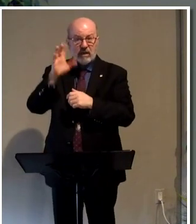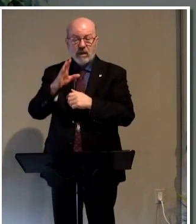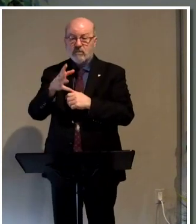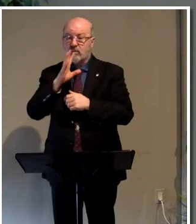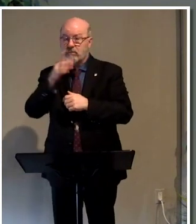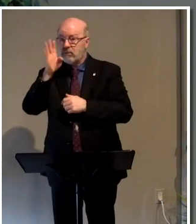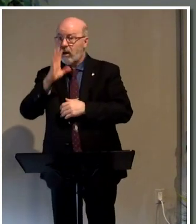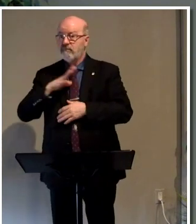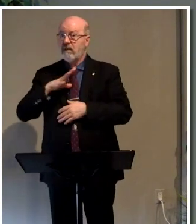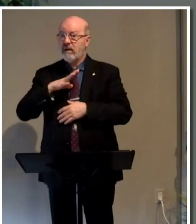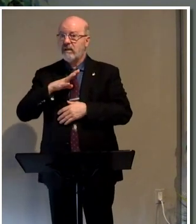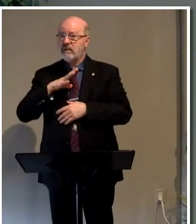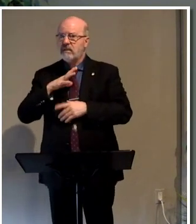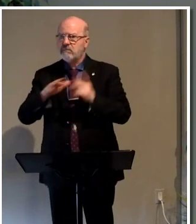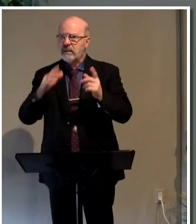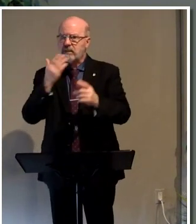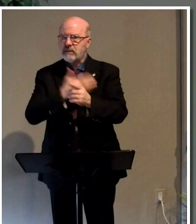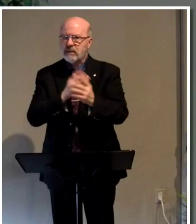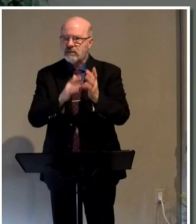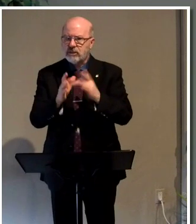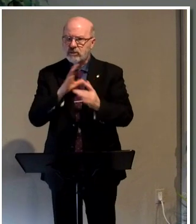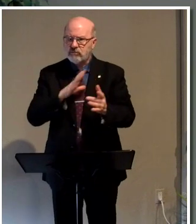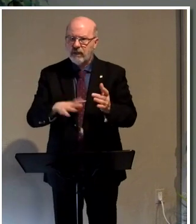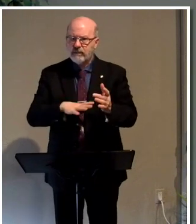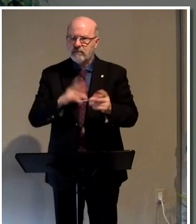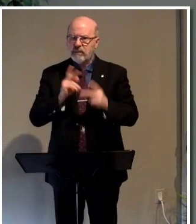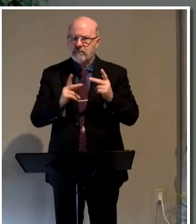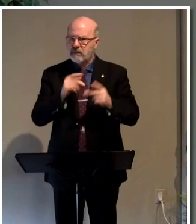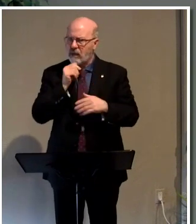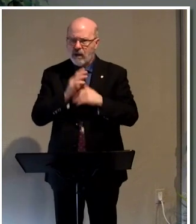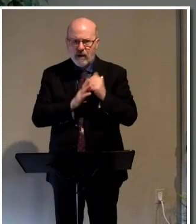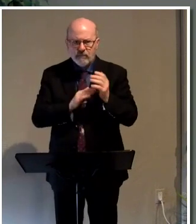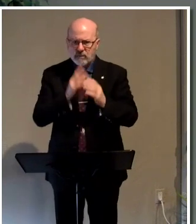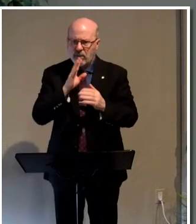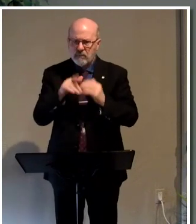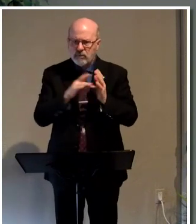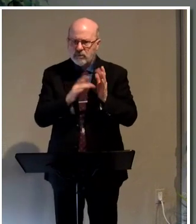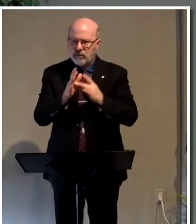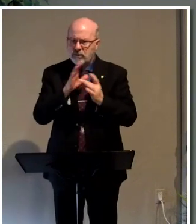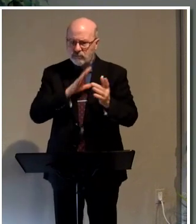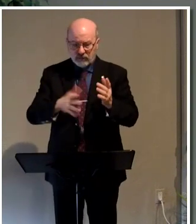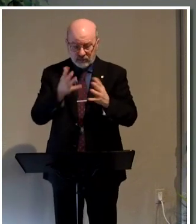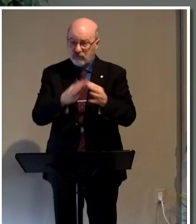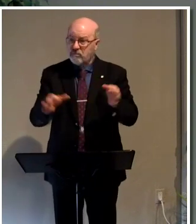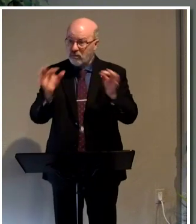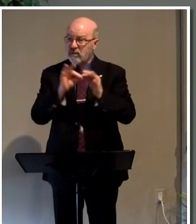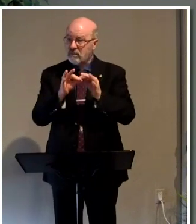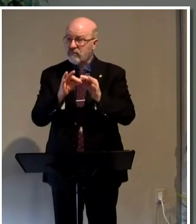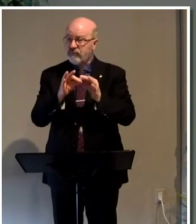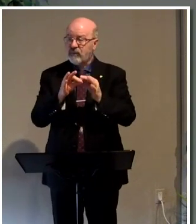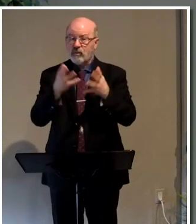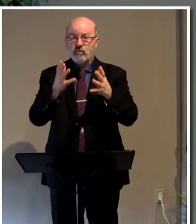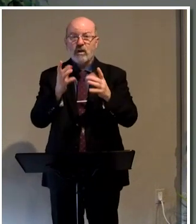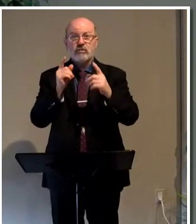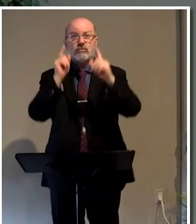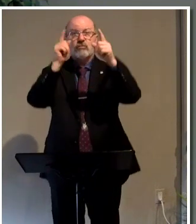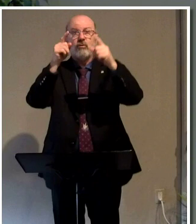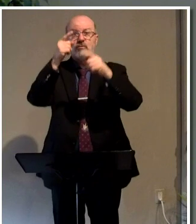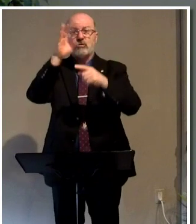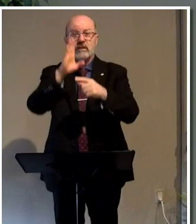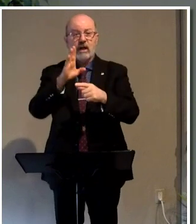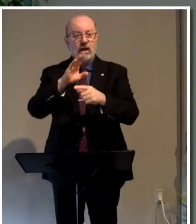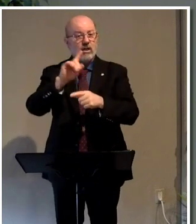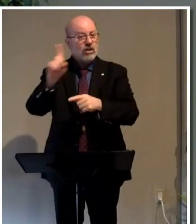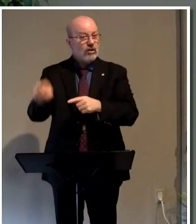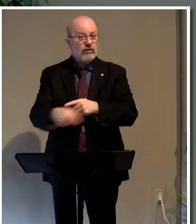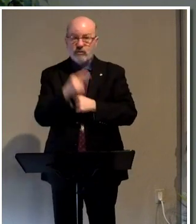his Son, Jesus Christ? Well, to me, this passage helps us understand why Jesus is so important. Because if you want to get to God, there is none